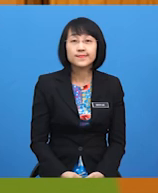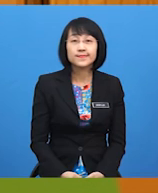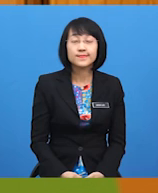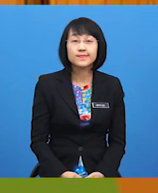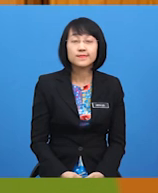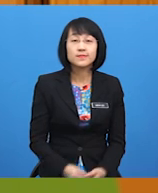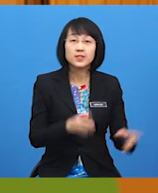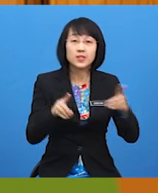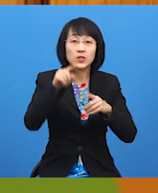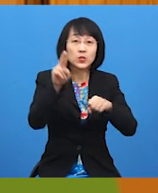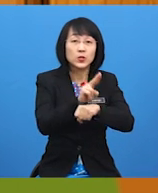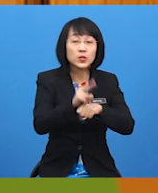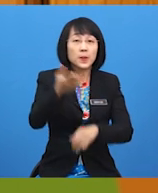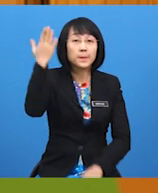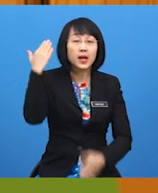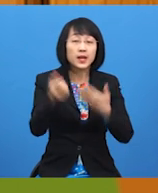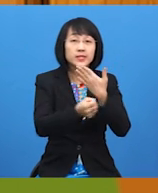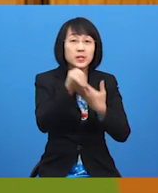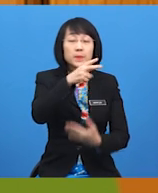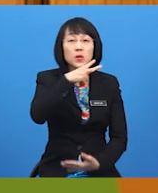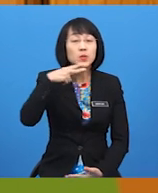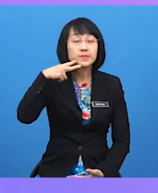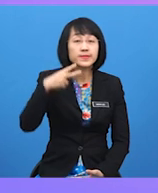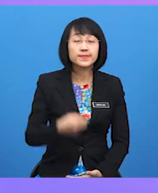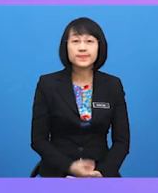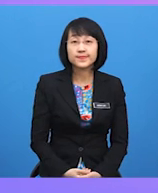Did you use past simple verbs?